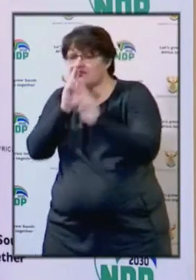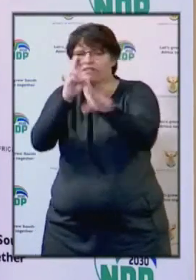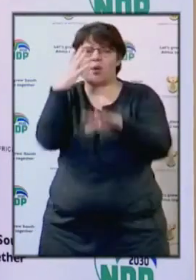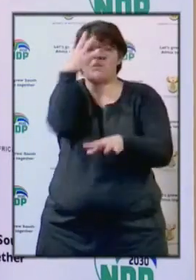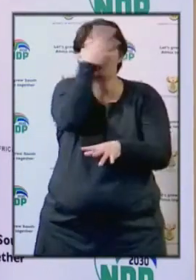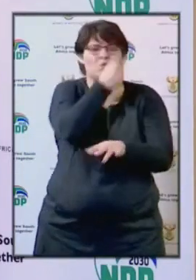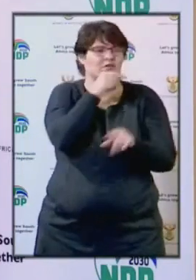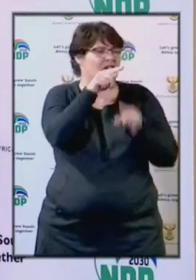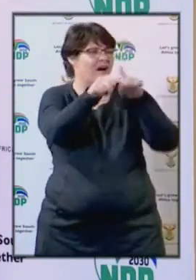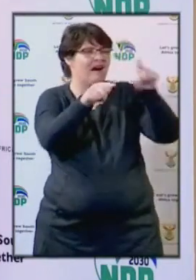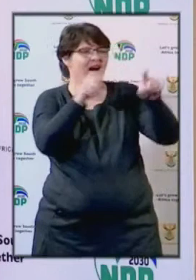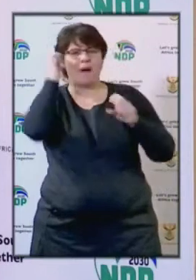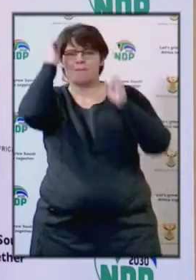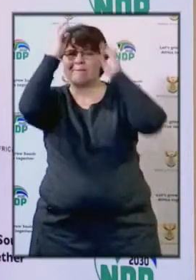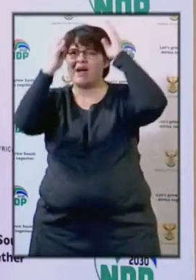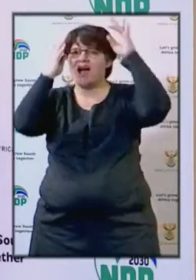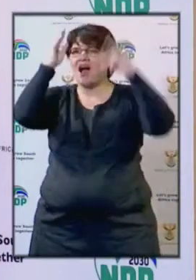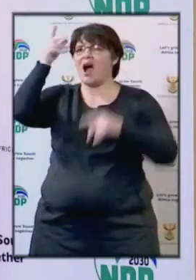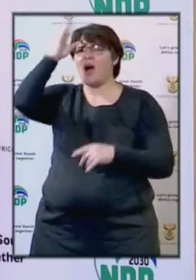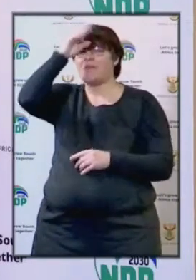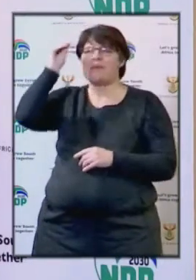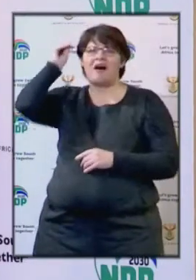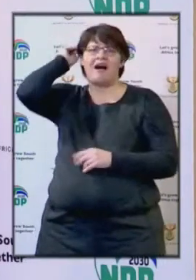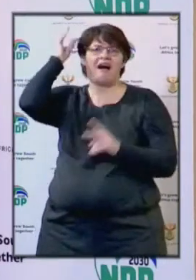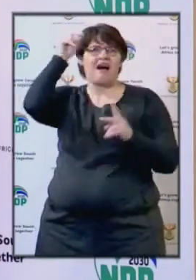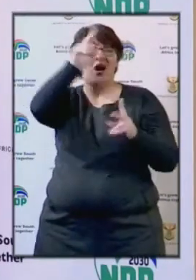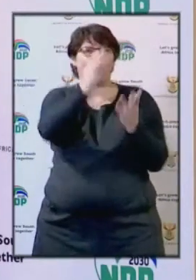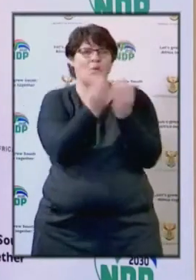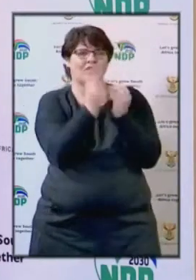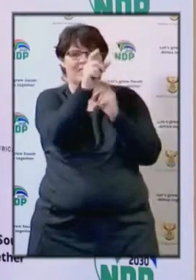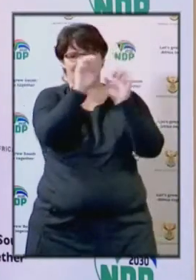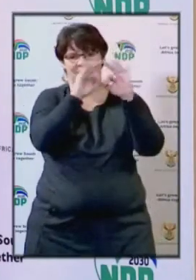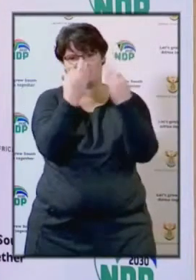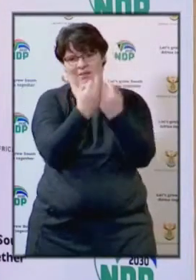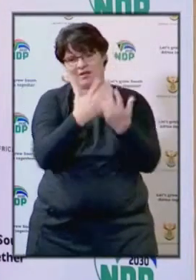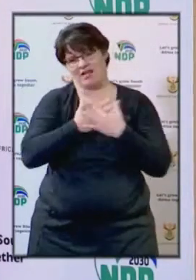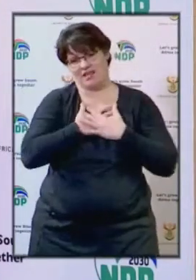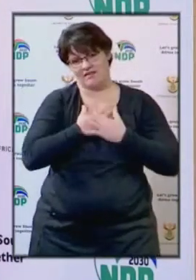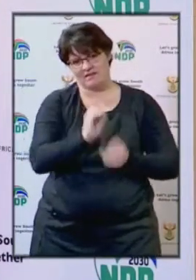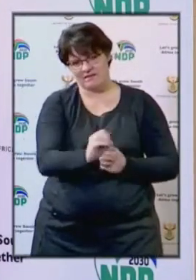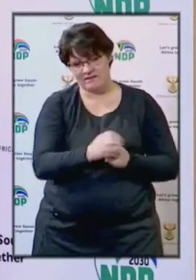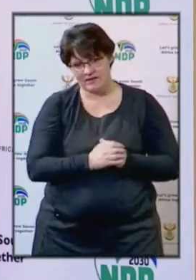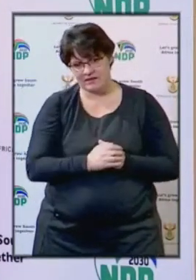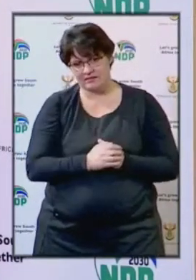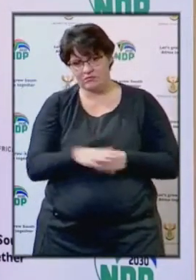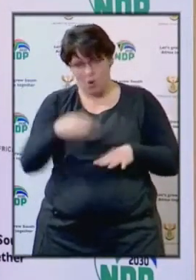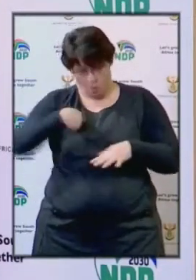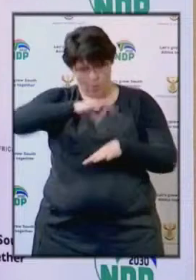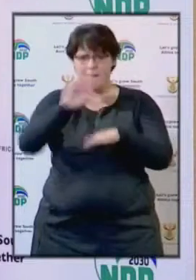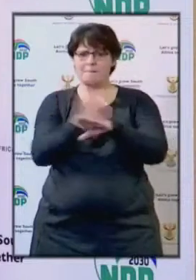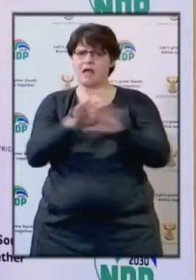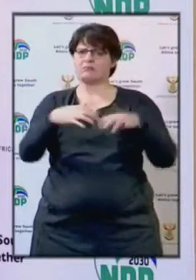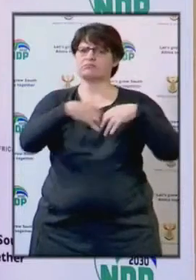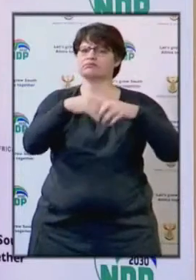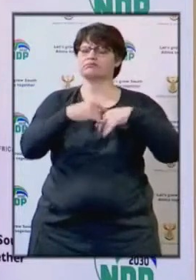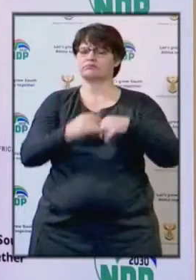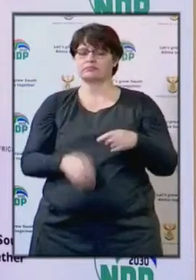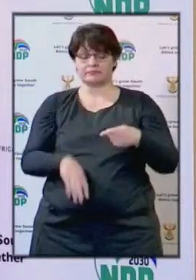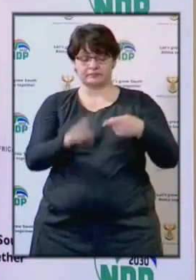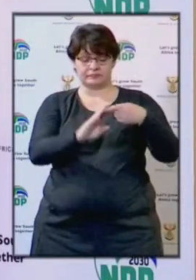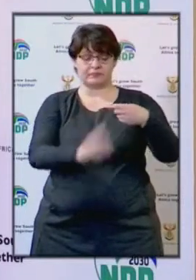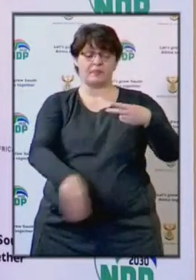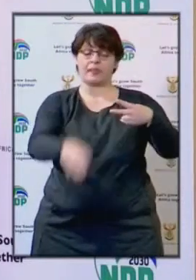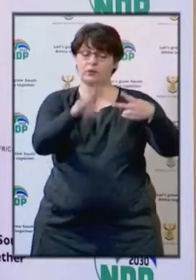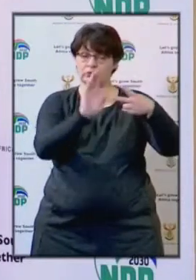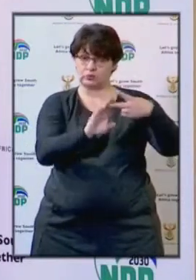and create memorable moments with their loved ones. We have plans in place to, as soon